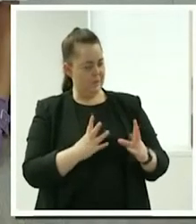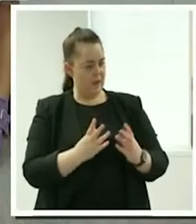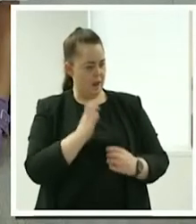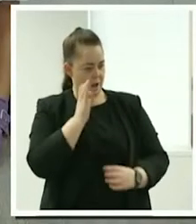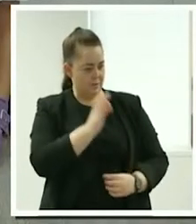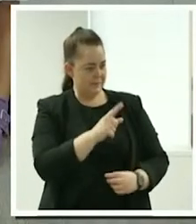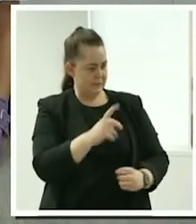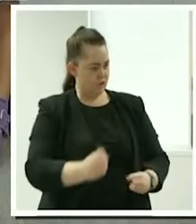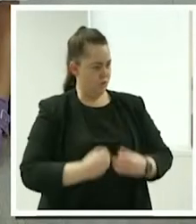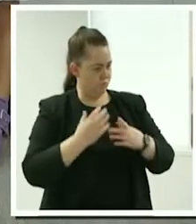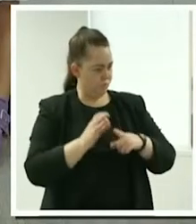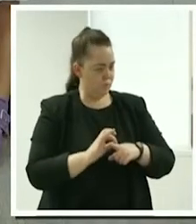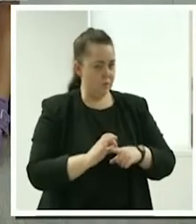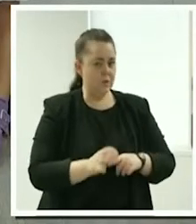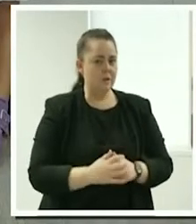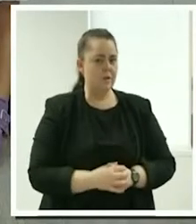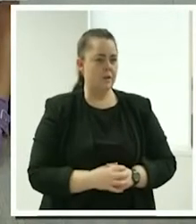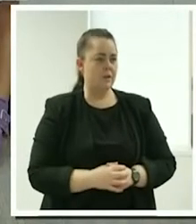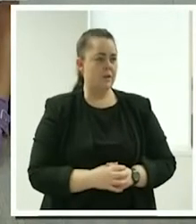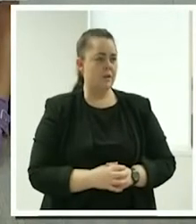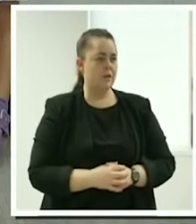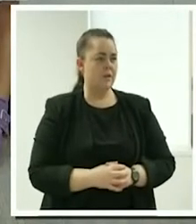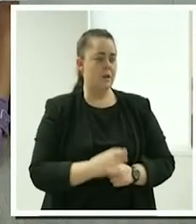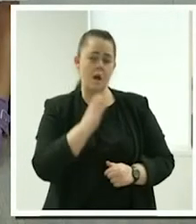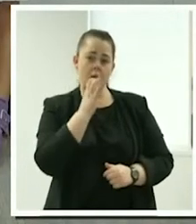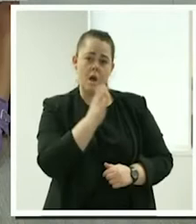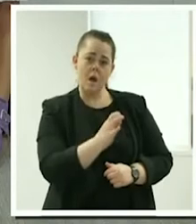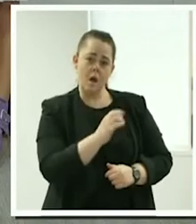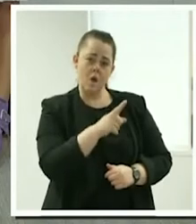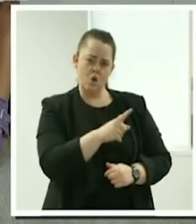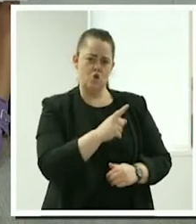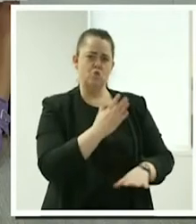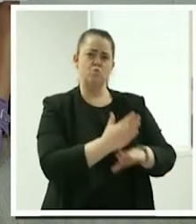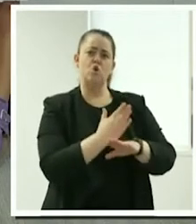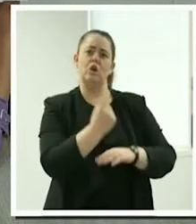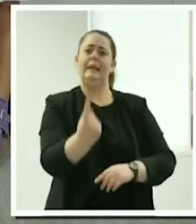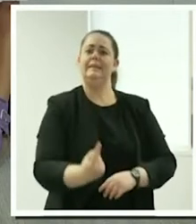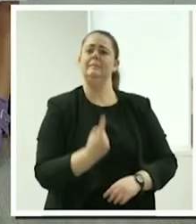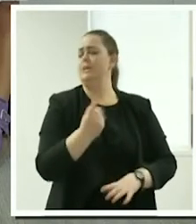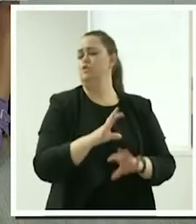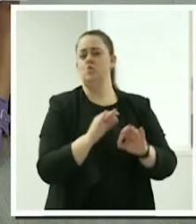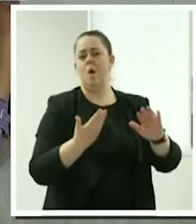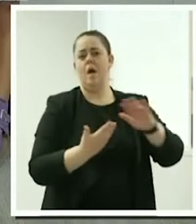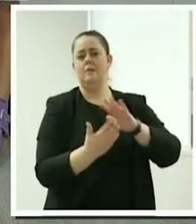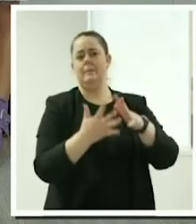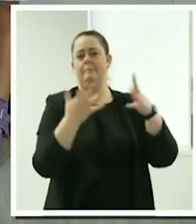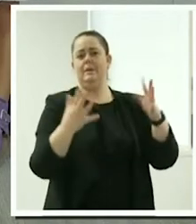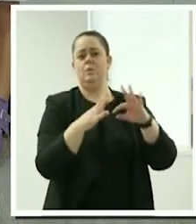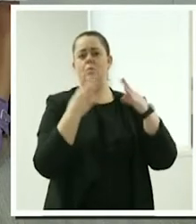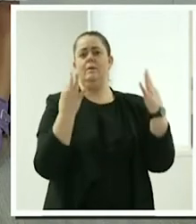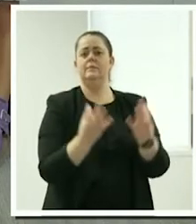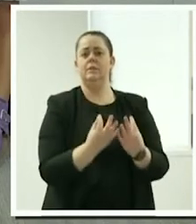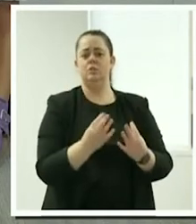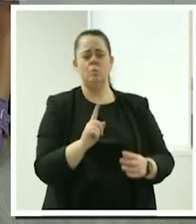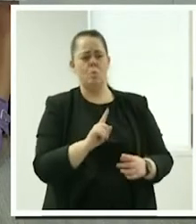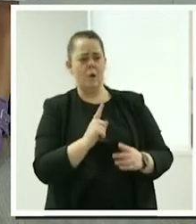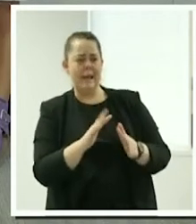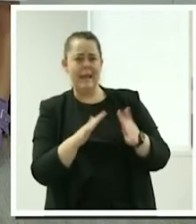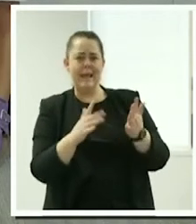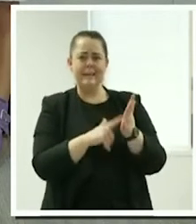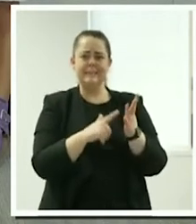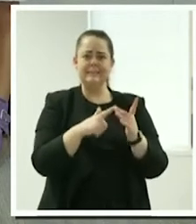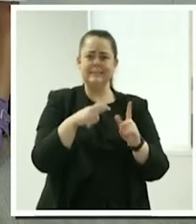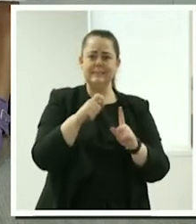mindful of because you are working independently not in a big organisation. What are the tips you can share about you know